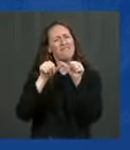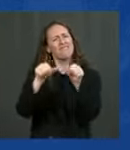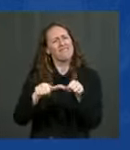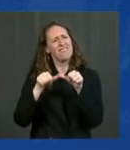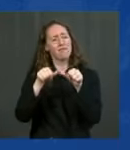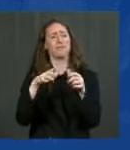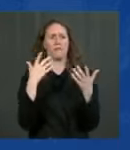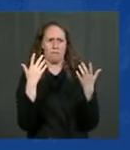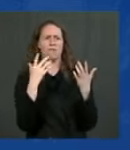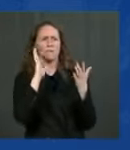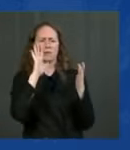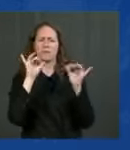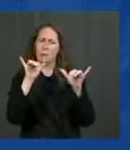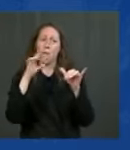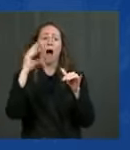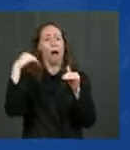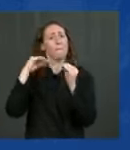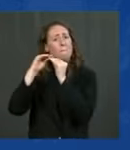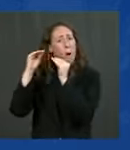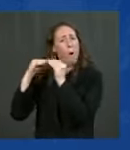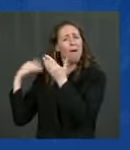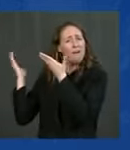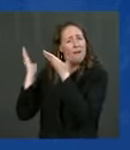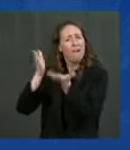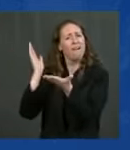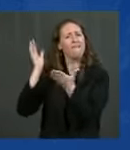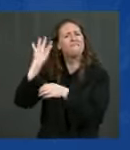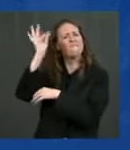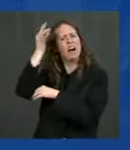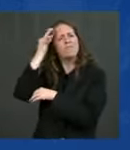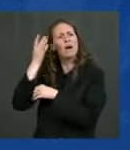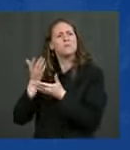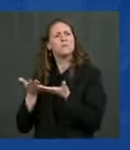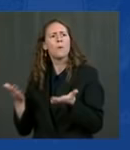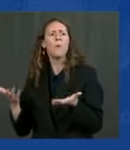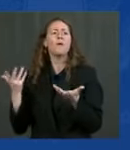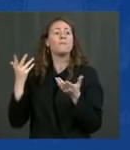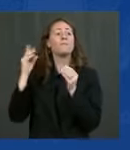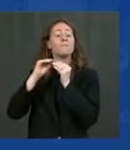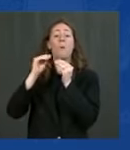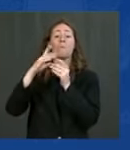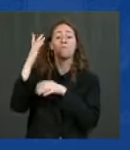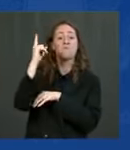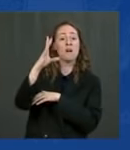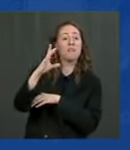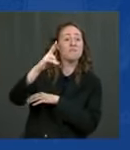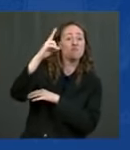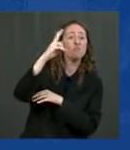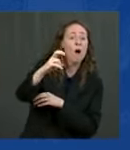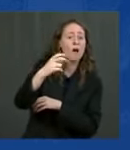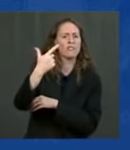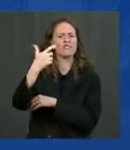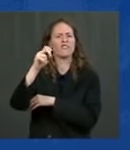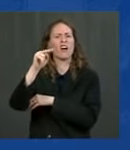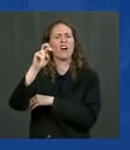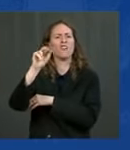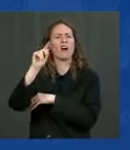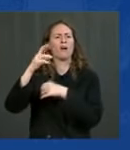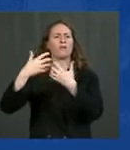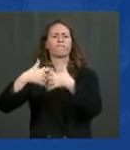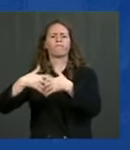even more federal resources including hundreds of generators and there's more to come to restore power as fast as we possibly can